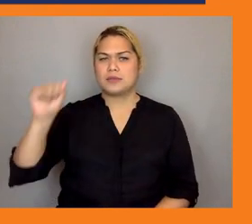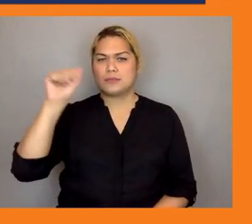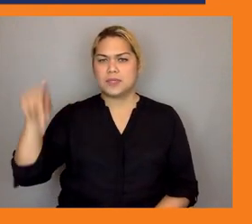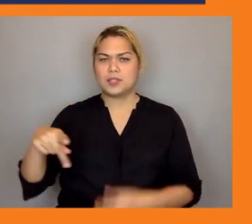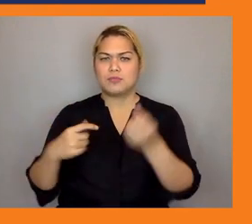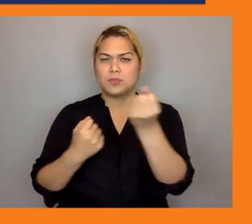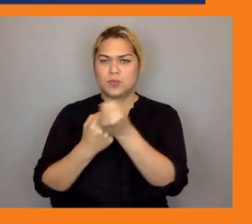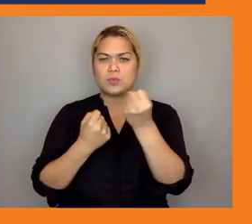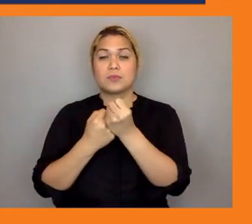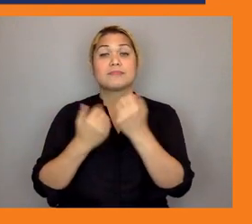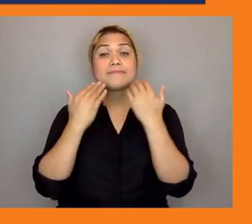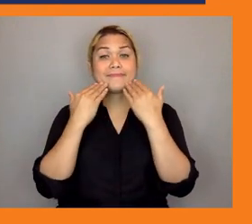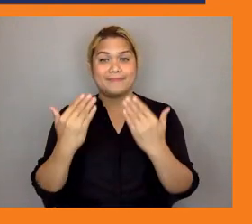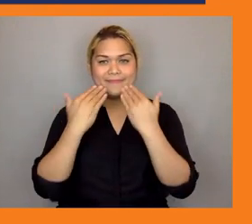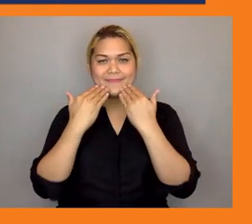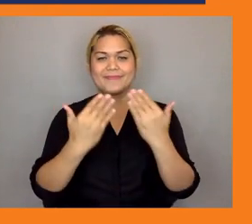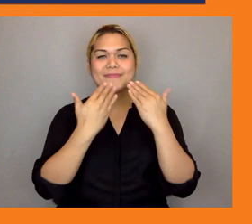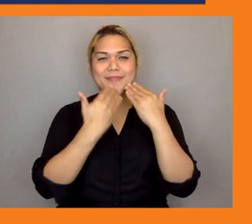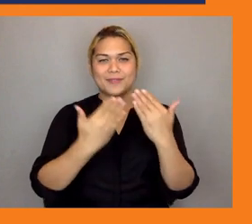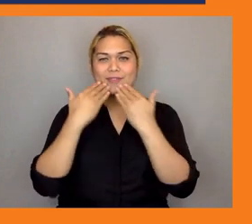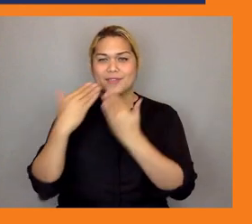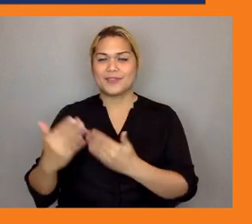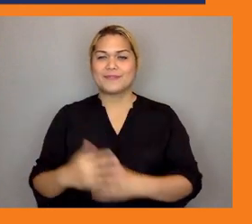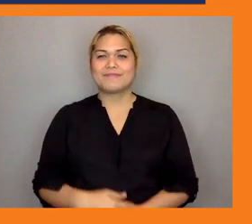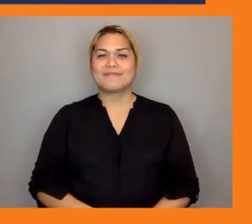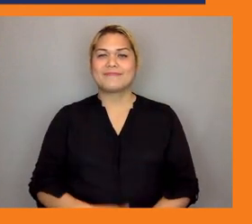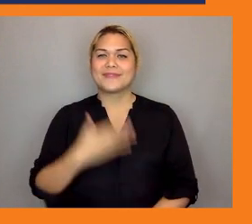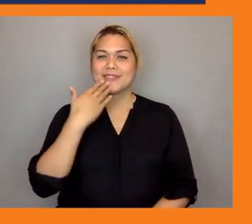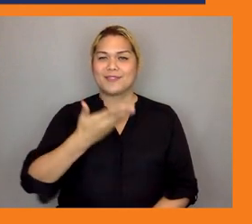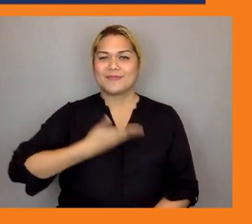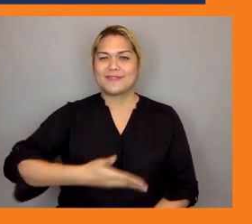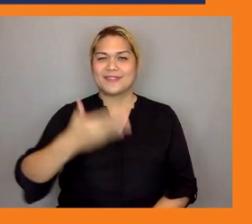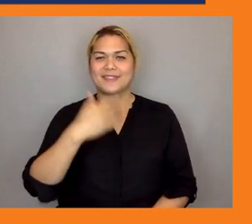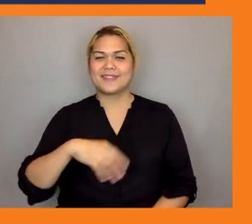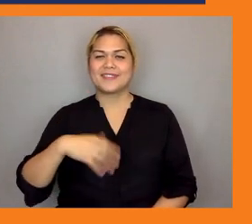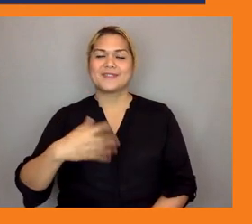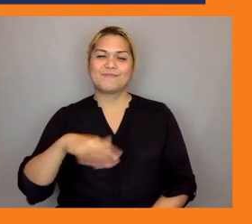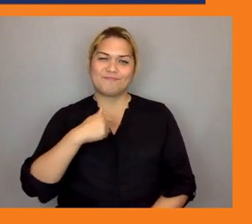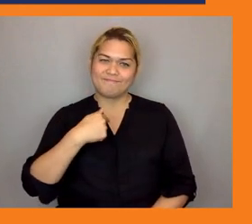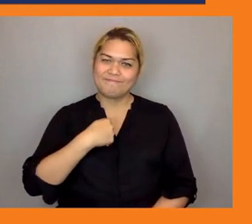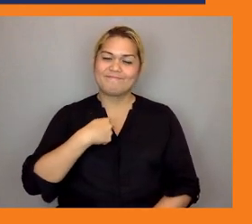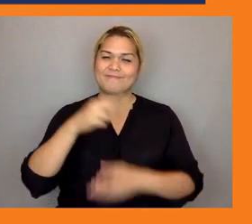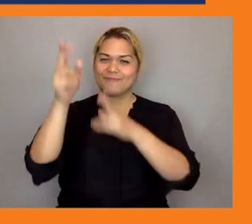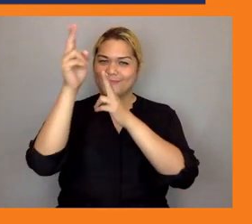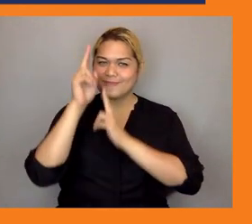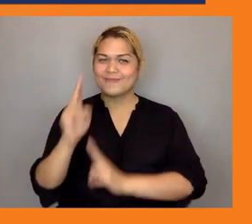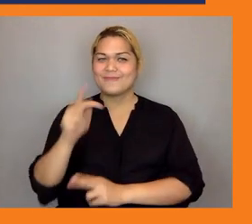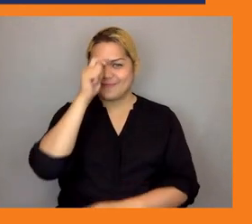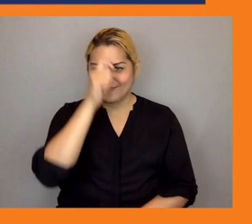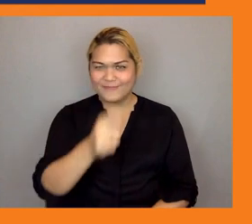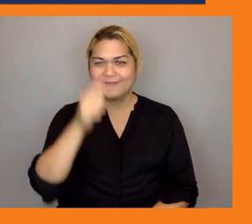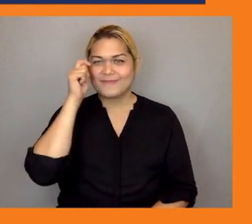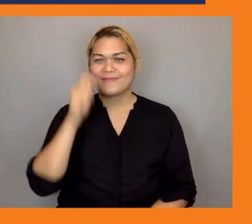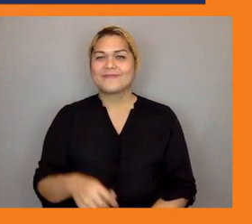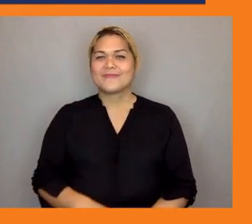simon for having me here it's it's an honor to be here thank you we're happy to have you here Rafid and